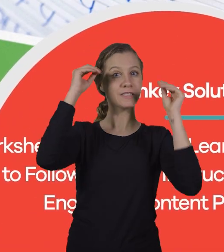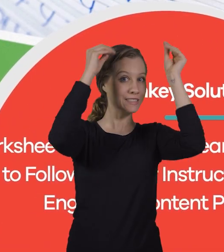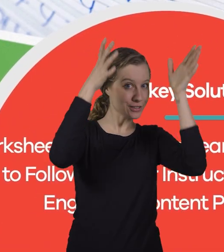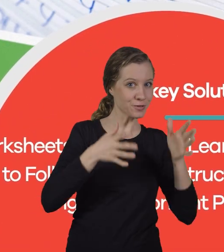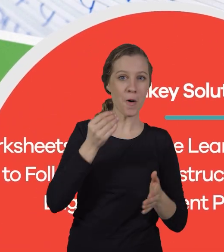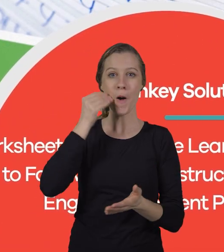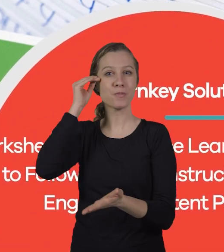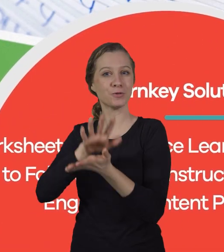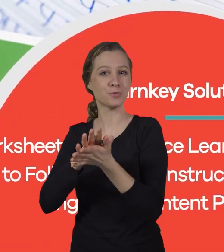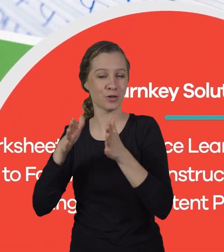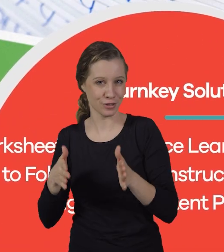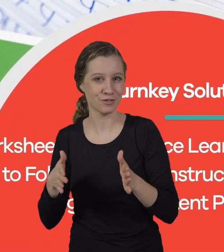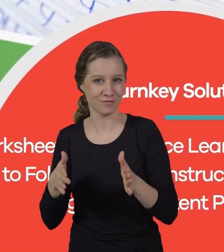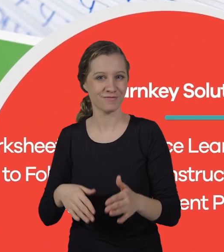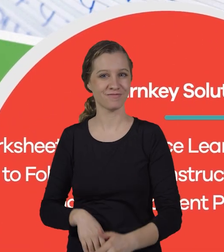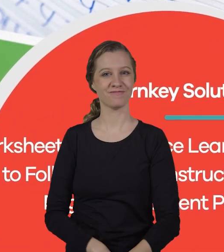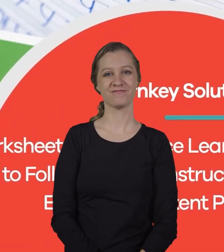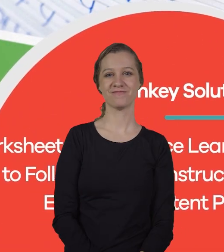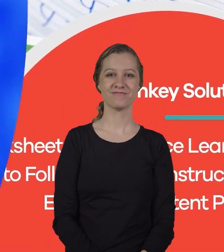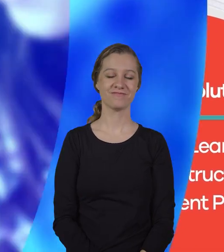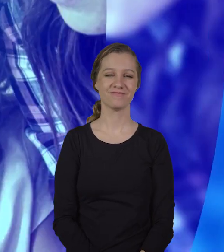and homeschoolers.